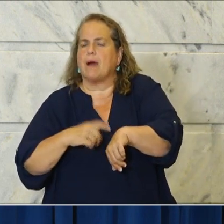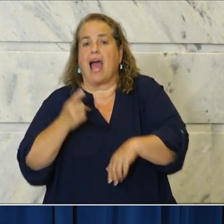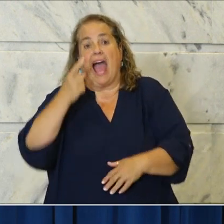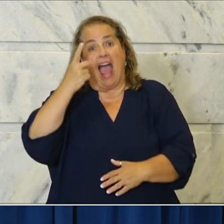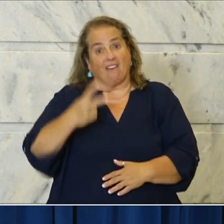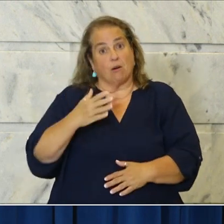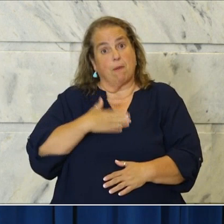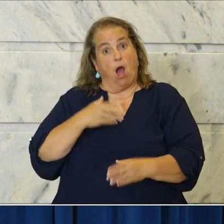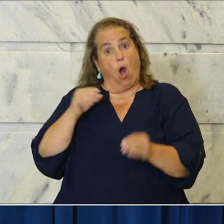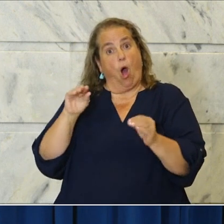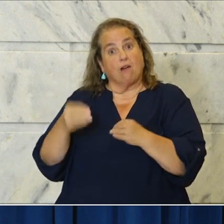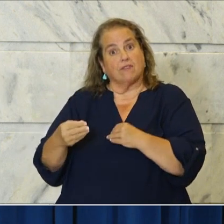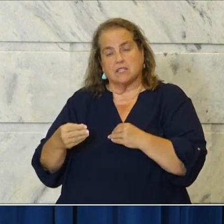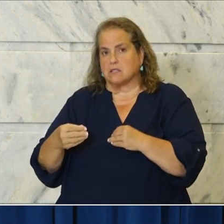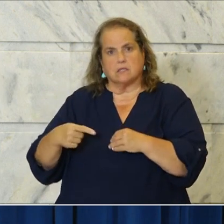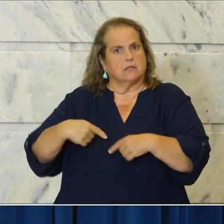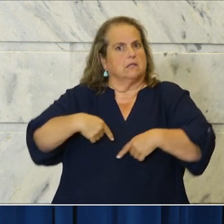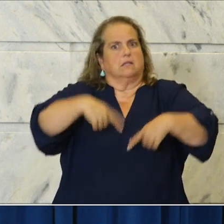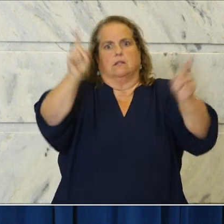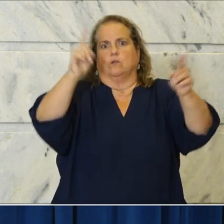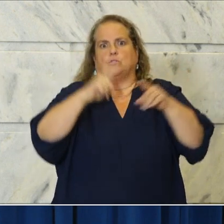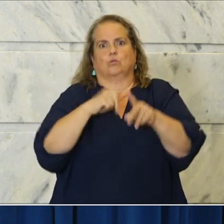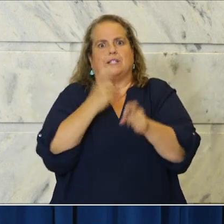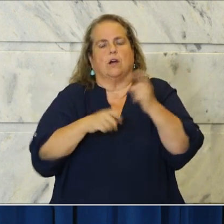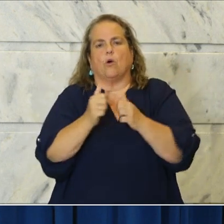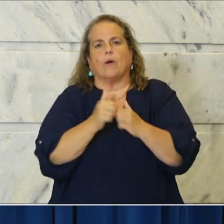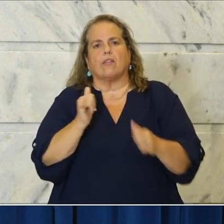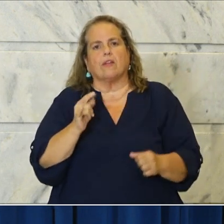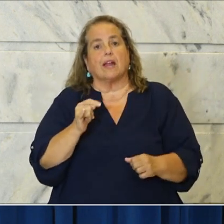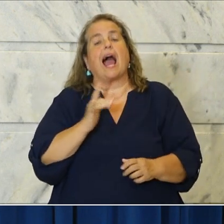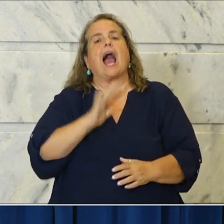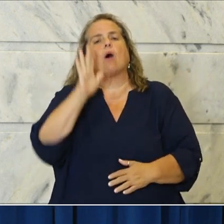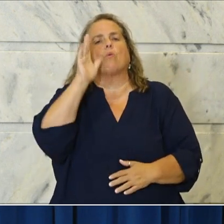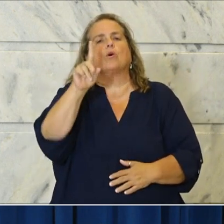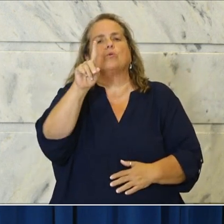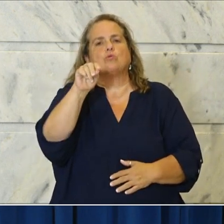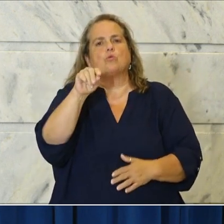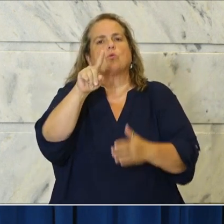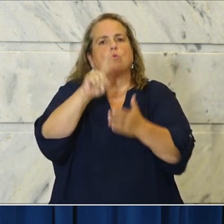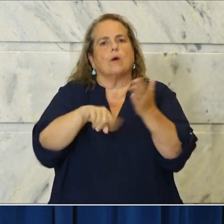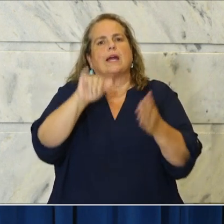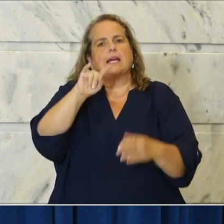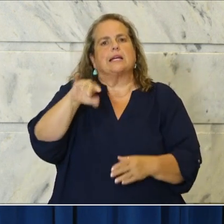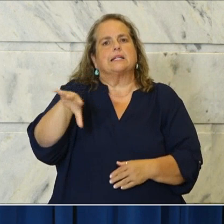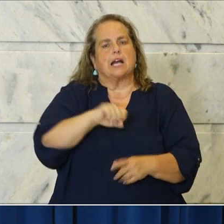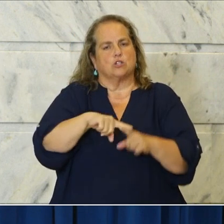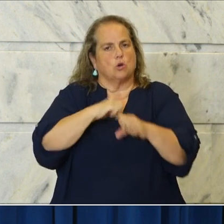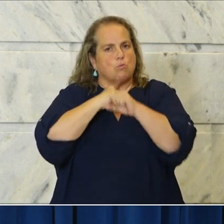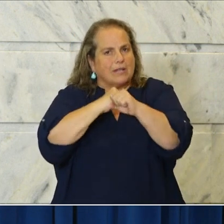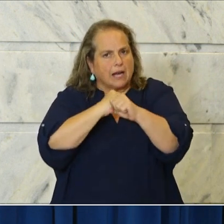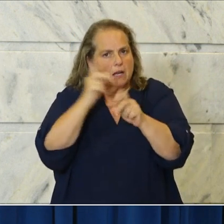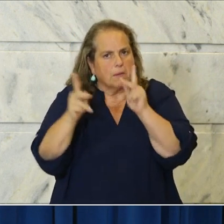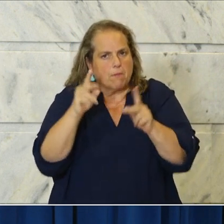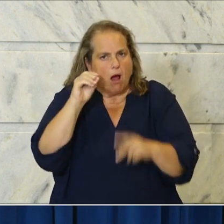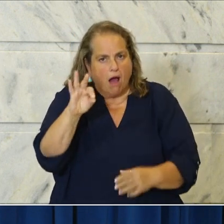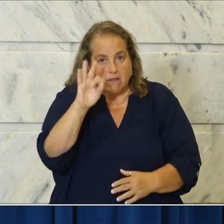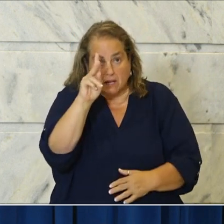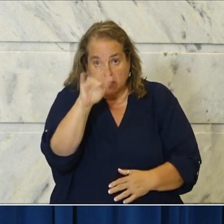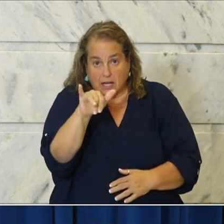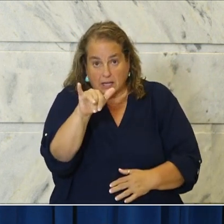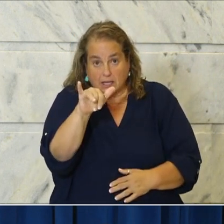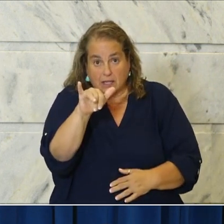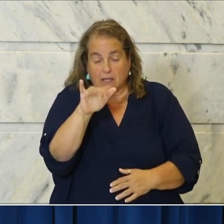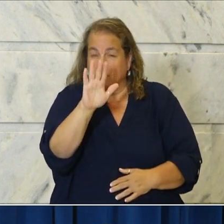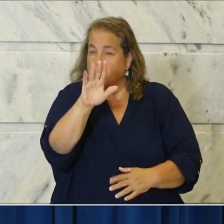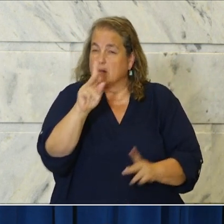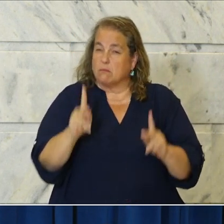because of it. I'm going to do what it takes to protect the people of Kentucky but folks. This is